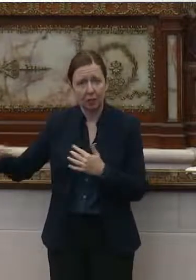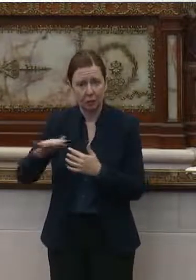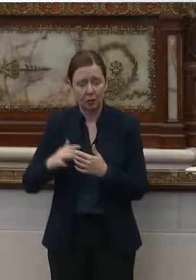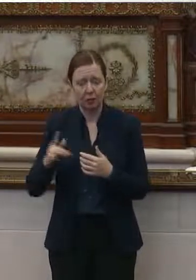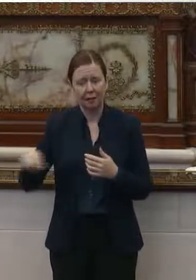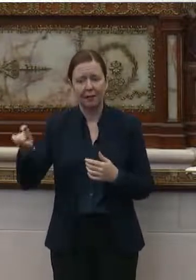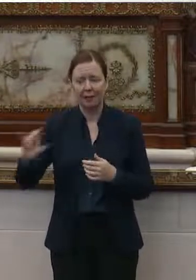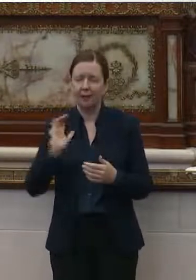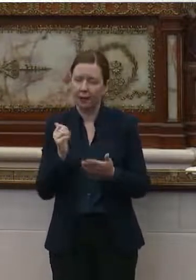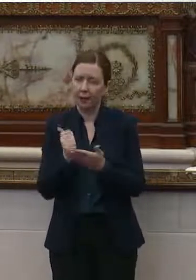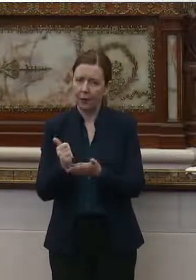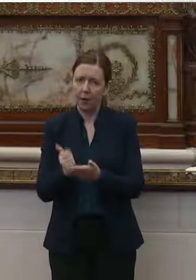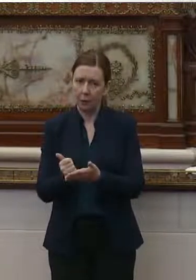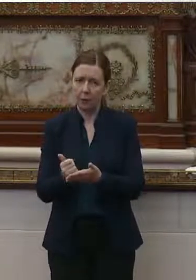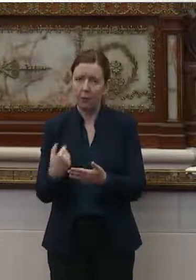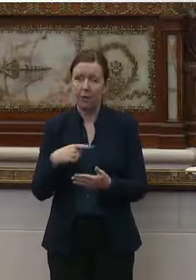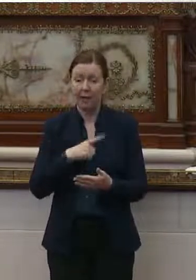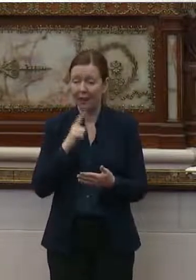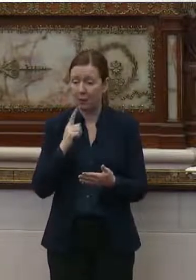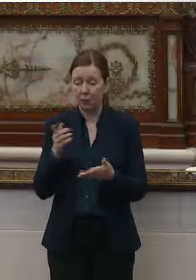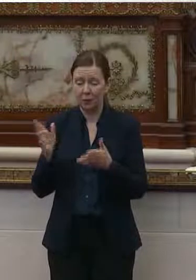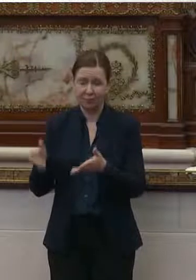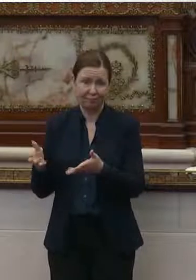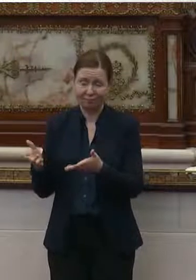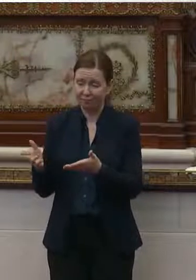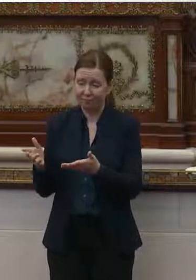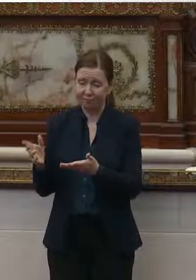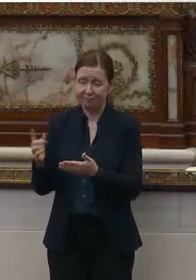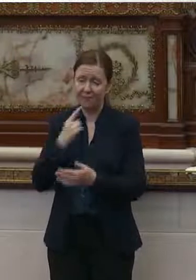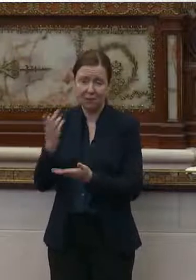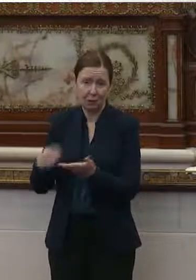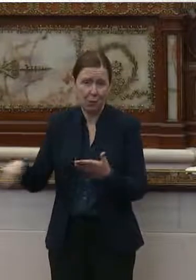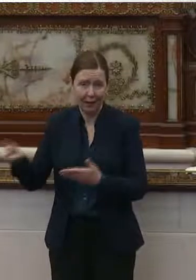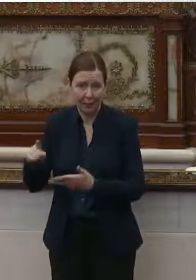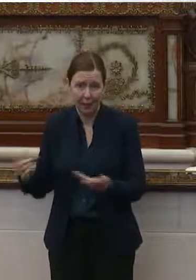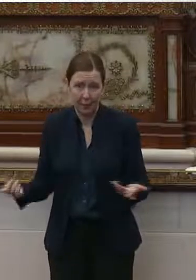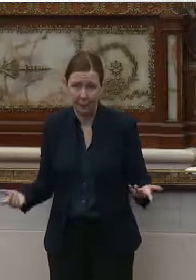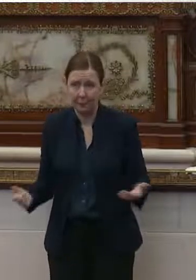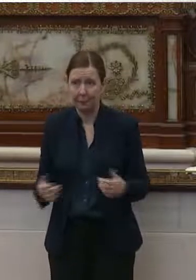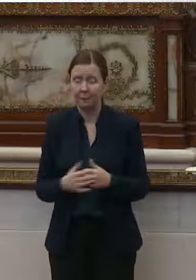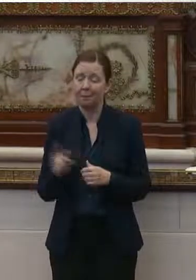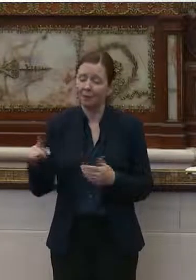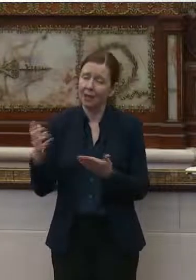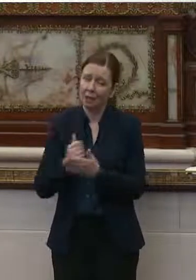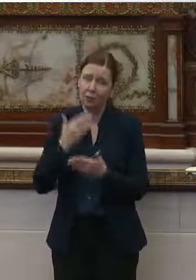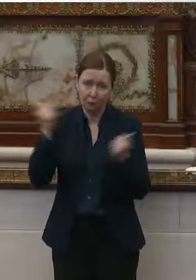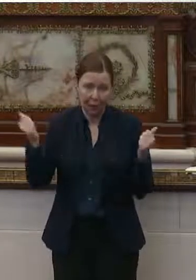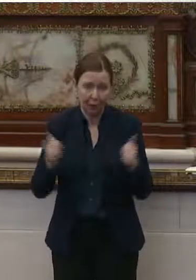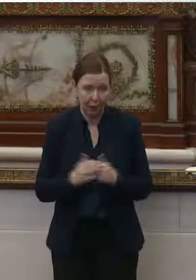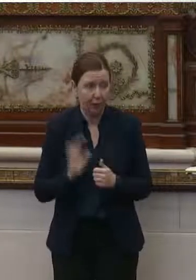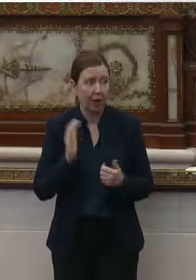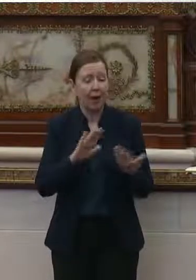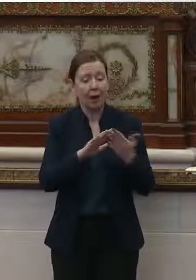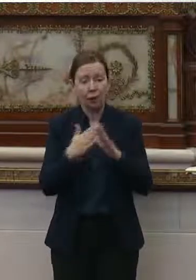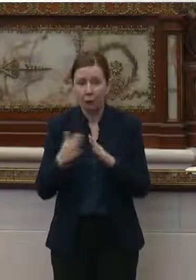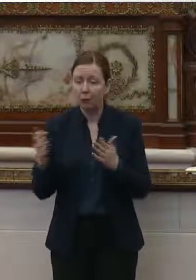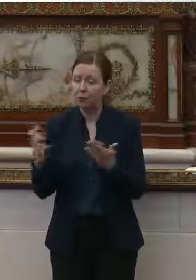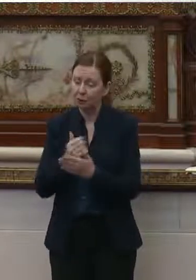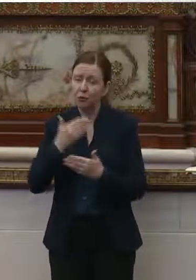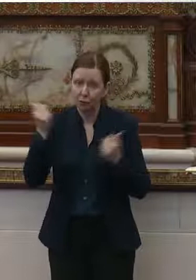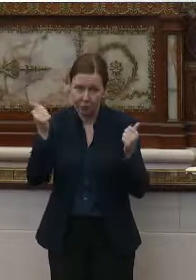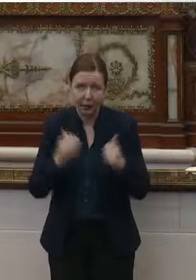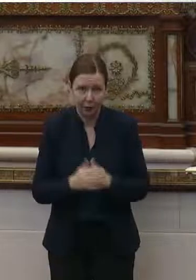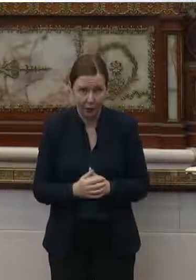They need our help and we are letting them down. They deserve better. Our community deserve better.